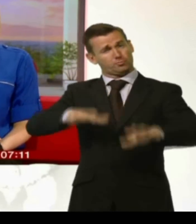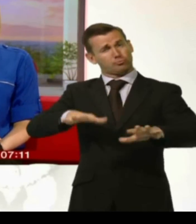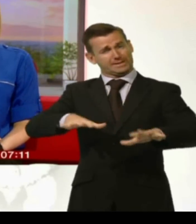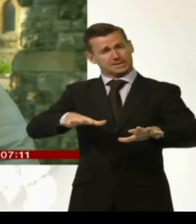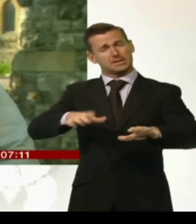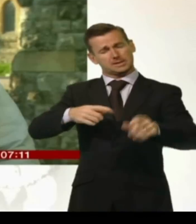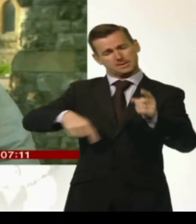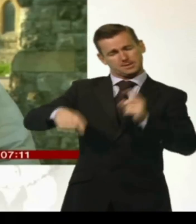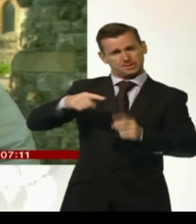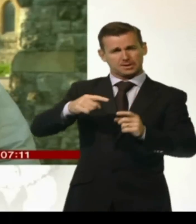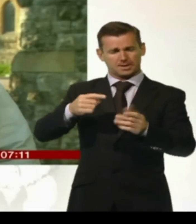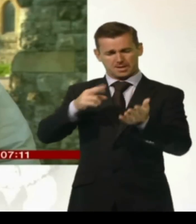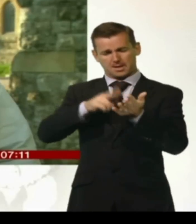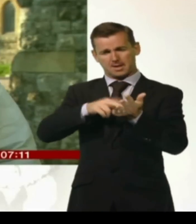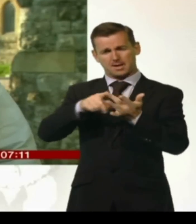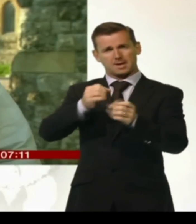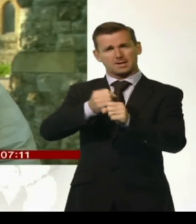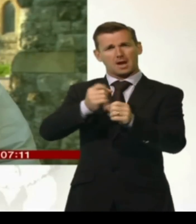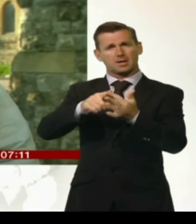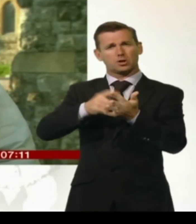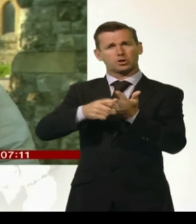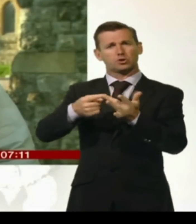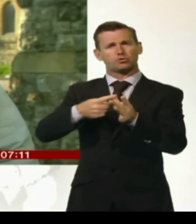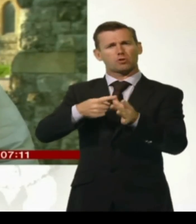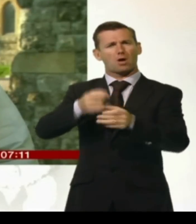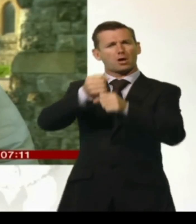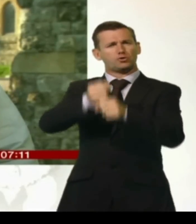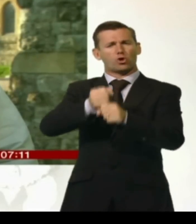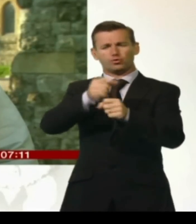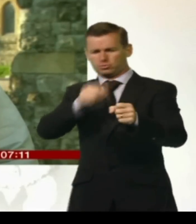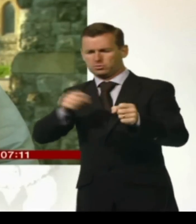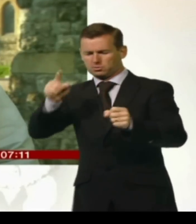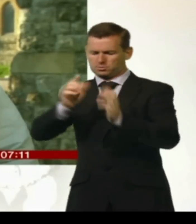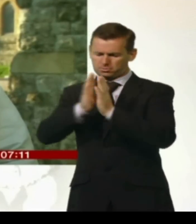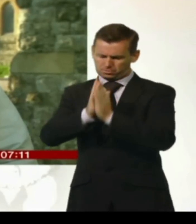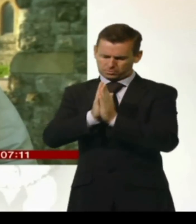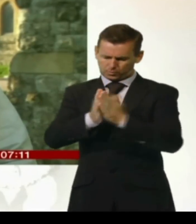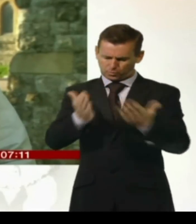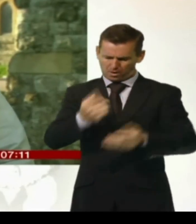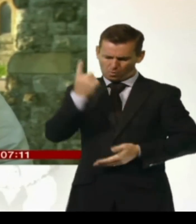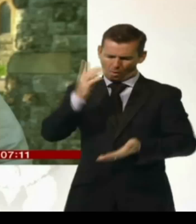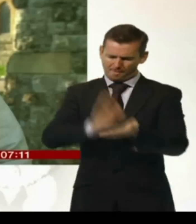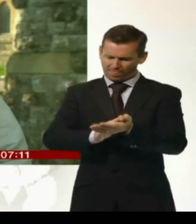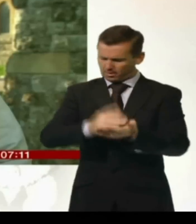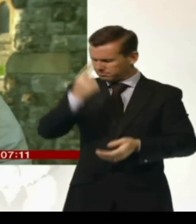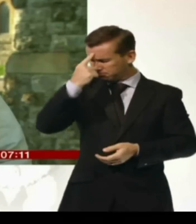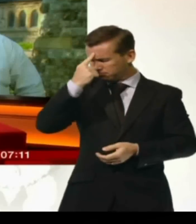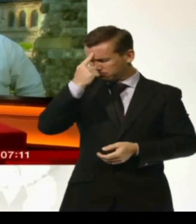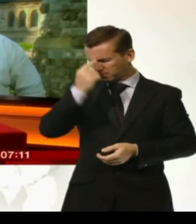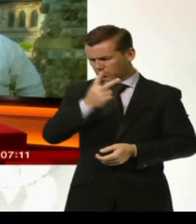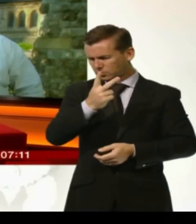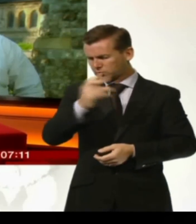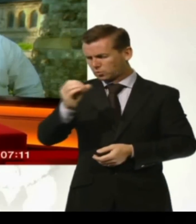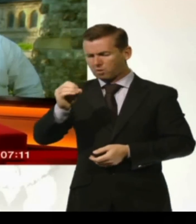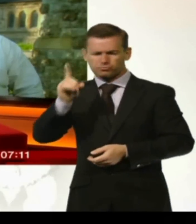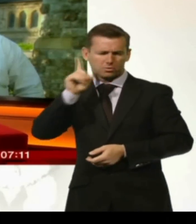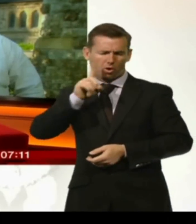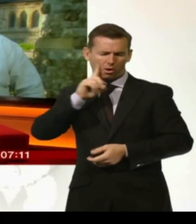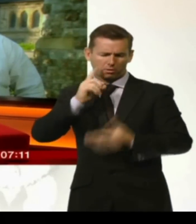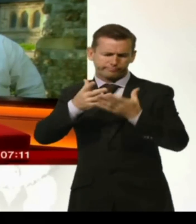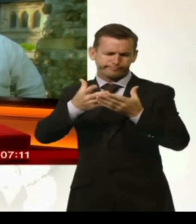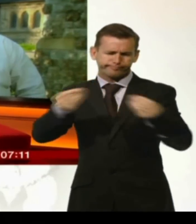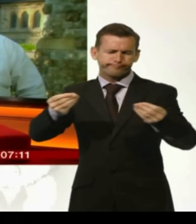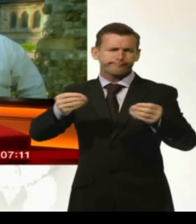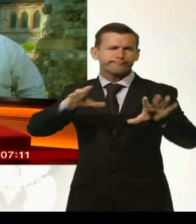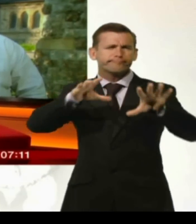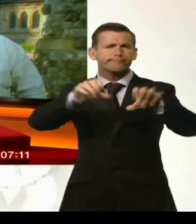Adi Omoba is a pastor from the Christian Victory Group and joins us from central London. Good morning, Adi. Just tell us